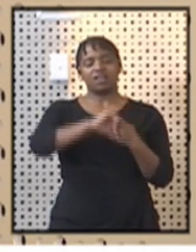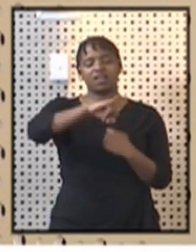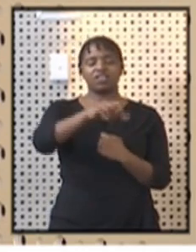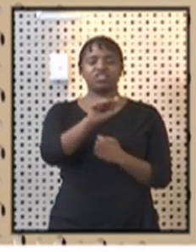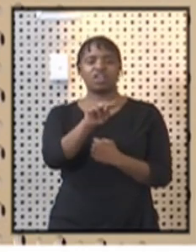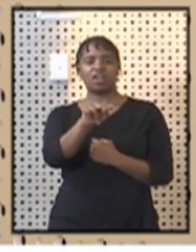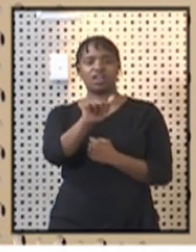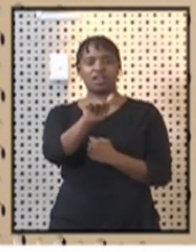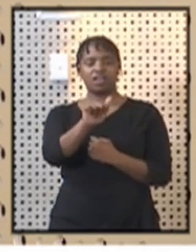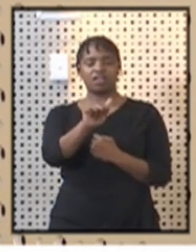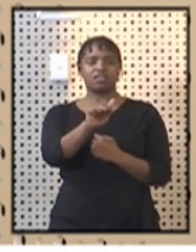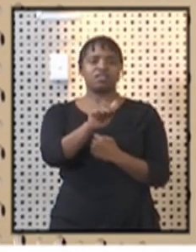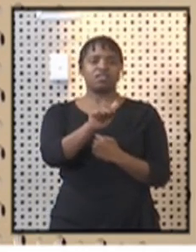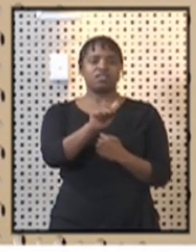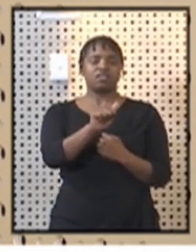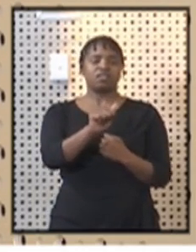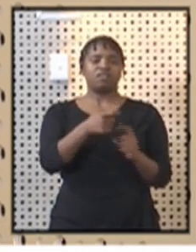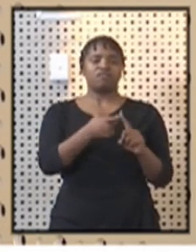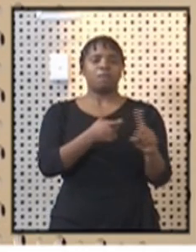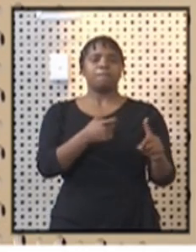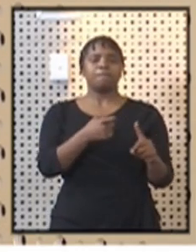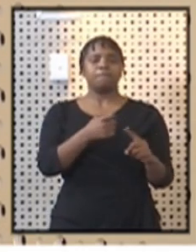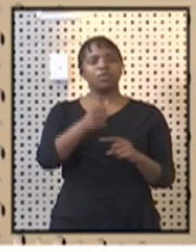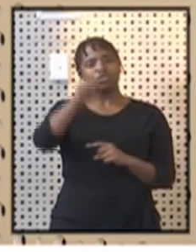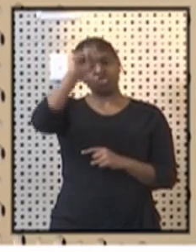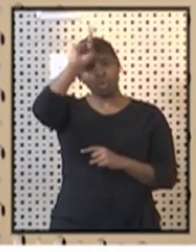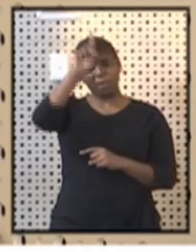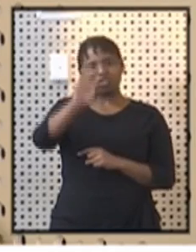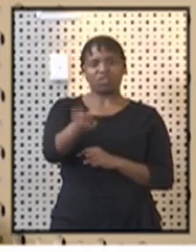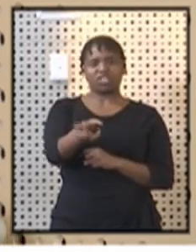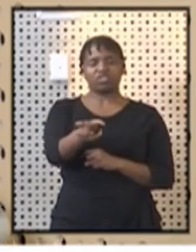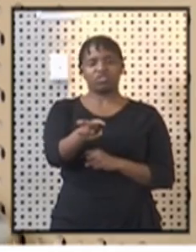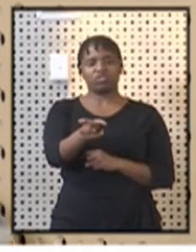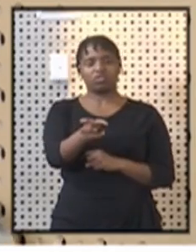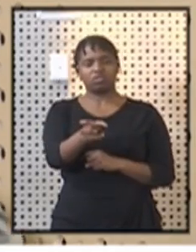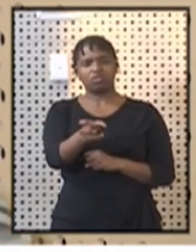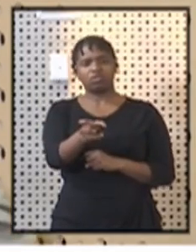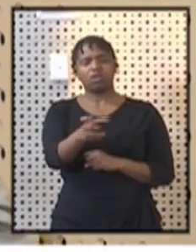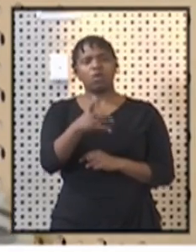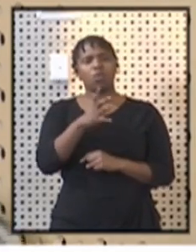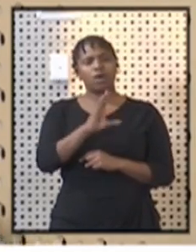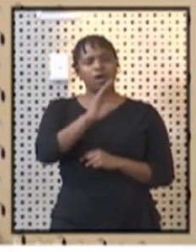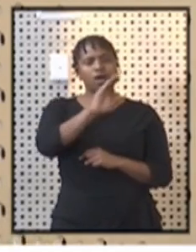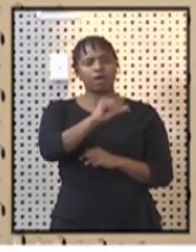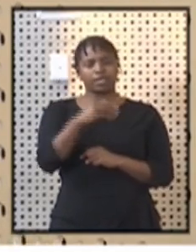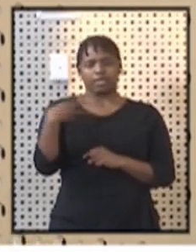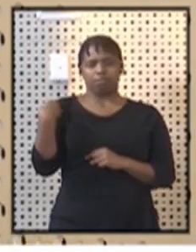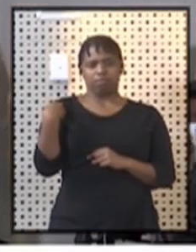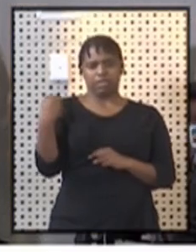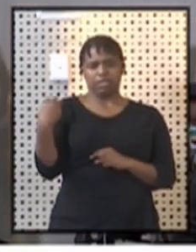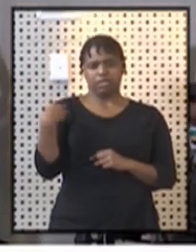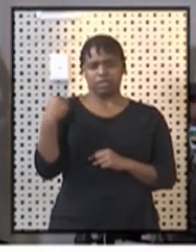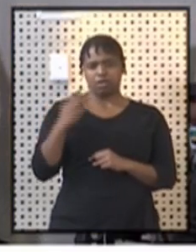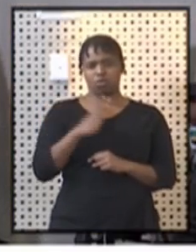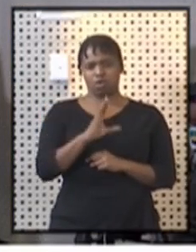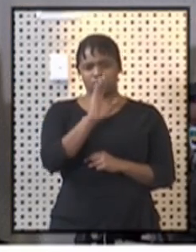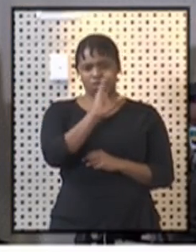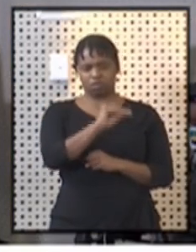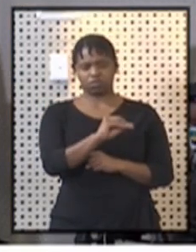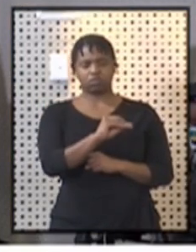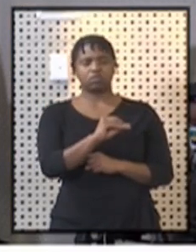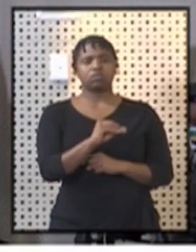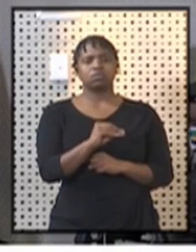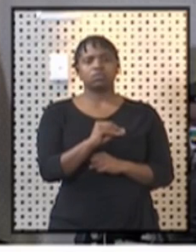ARD, German Radio. And he said, may I ask the minister this